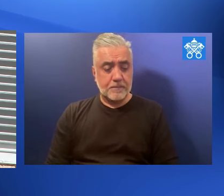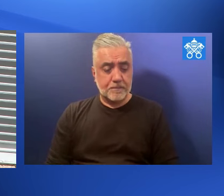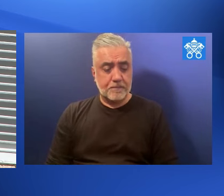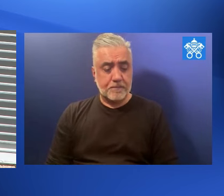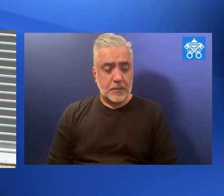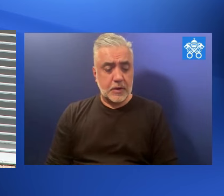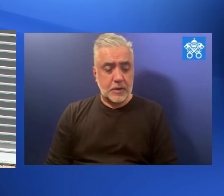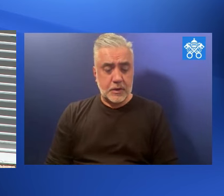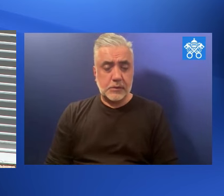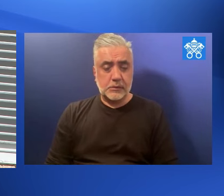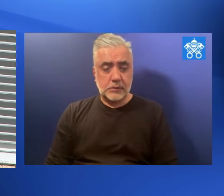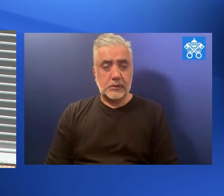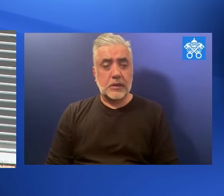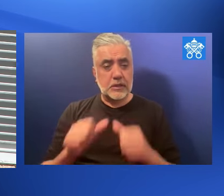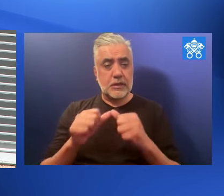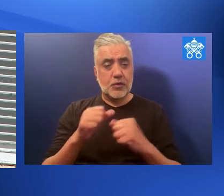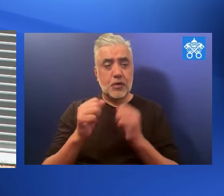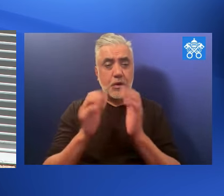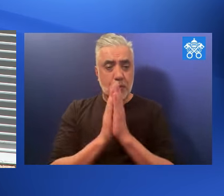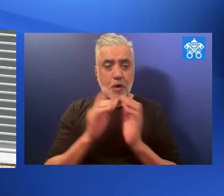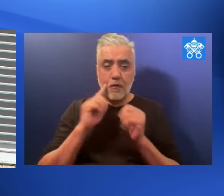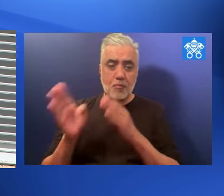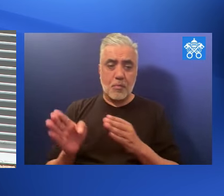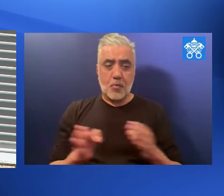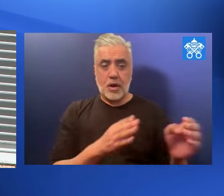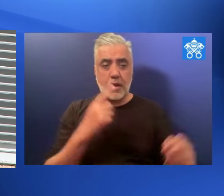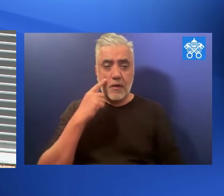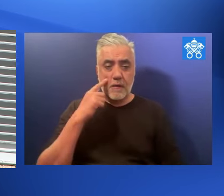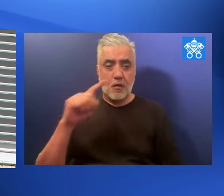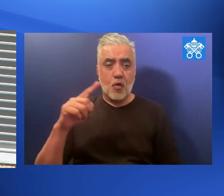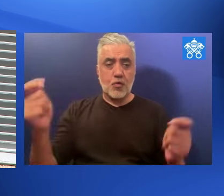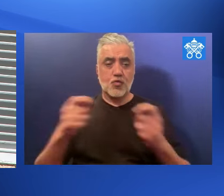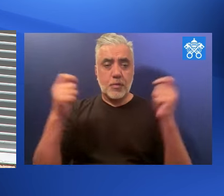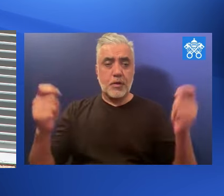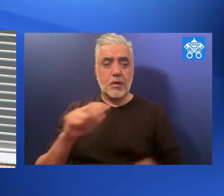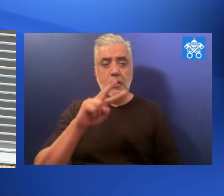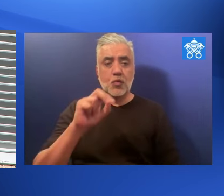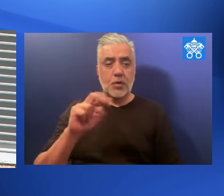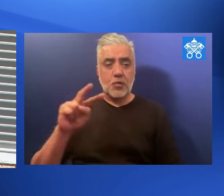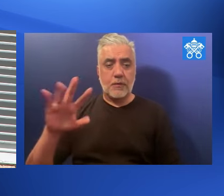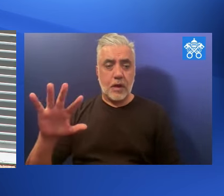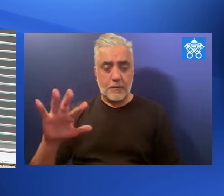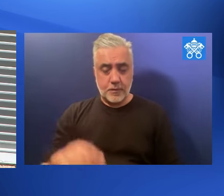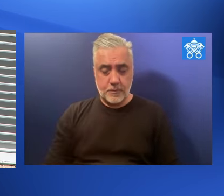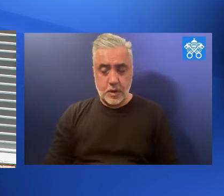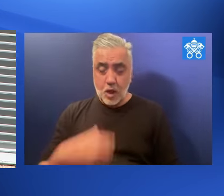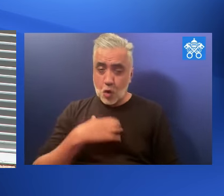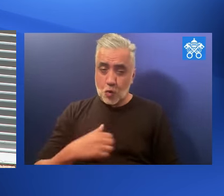as we may continue during this year of prayer, dedicated to preparing for the